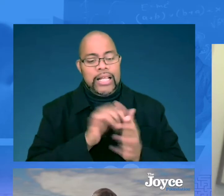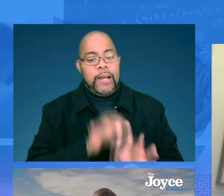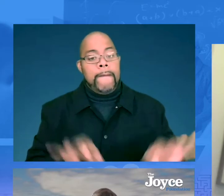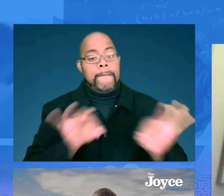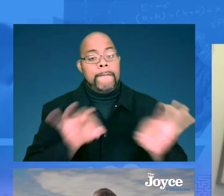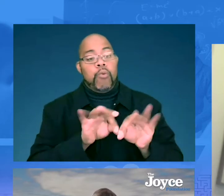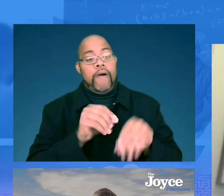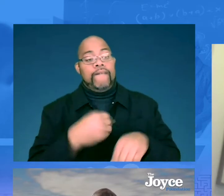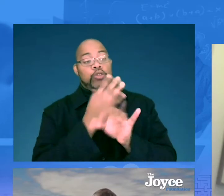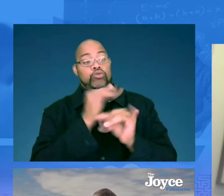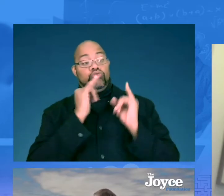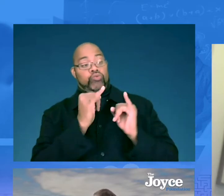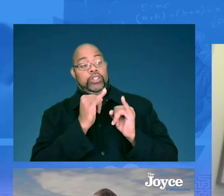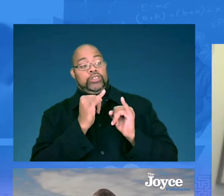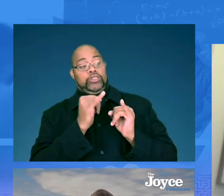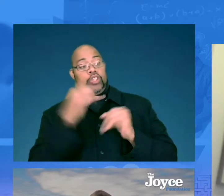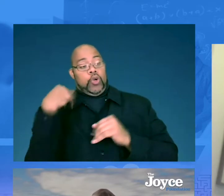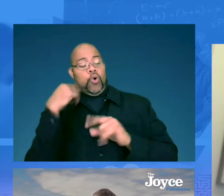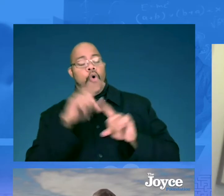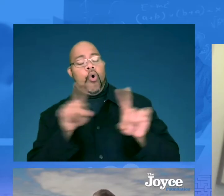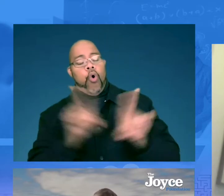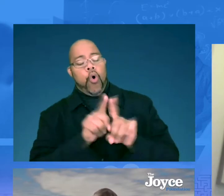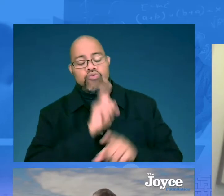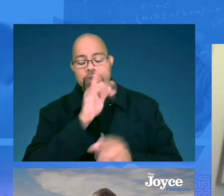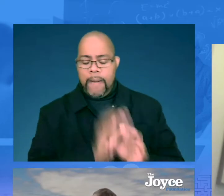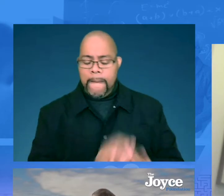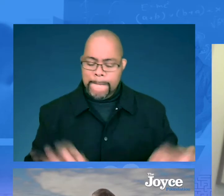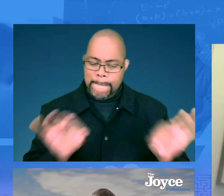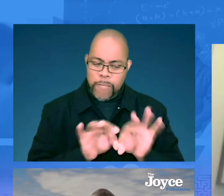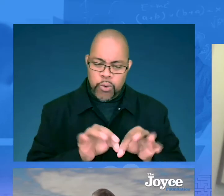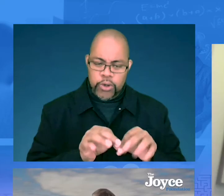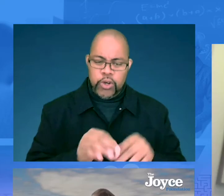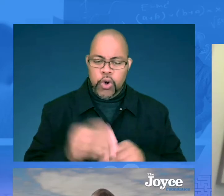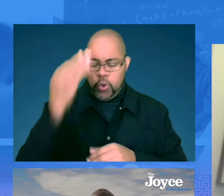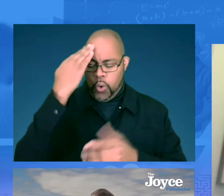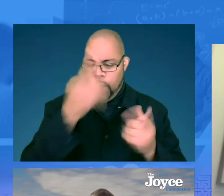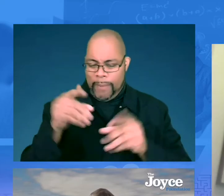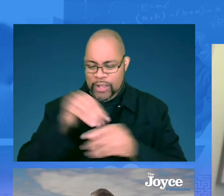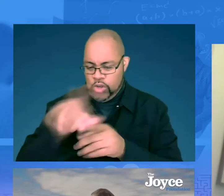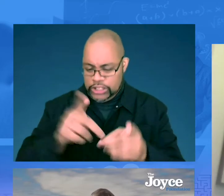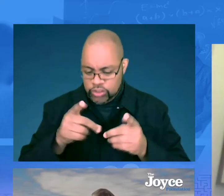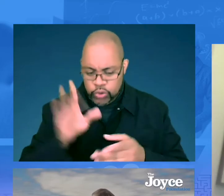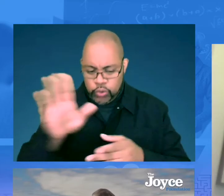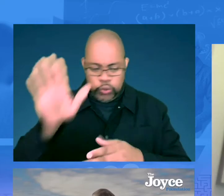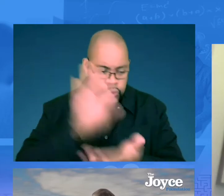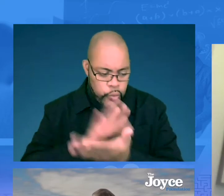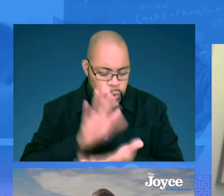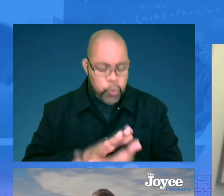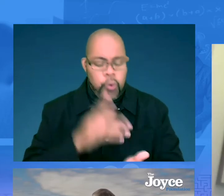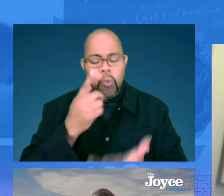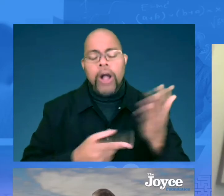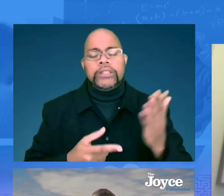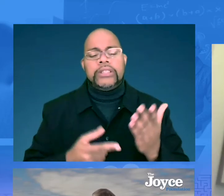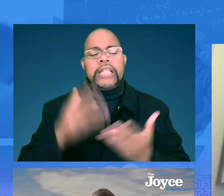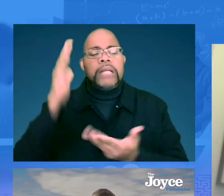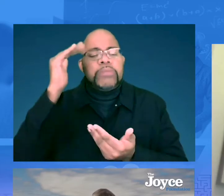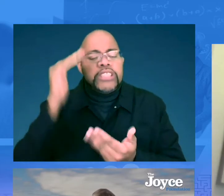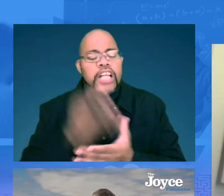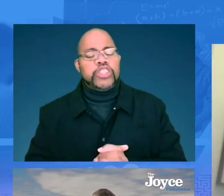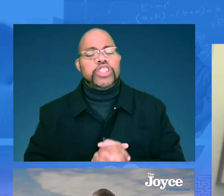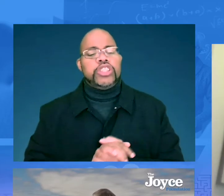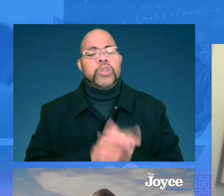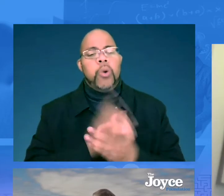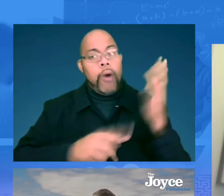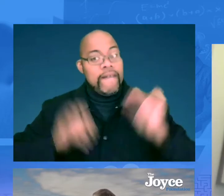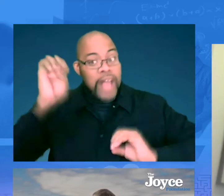mentor because as important as the virtual instructional coaching is, it's also really important to know what's going on in your district, your schools,